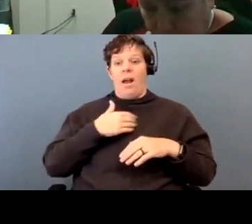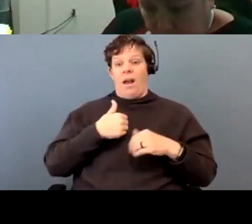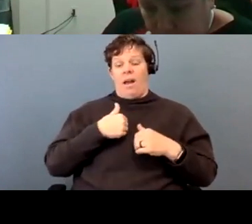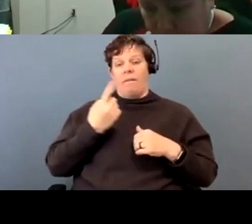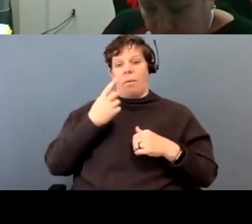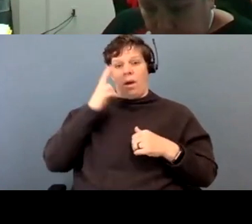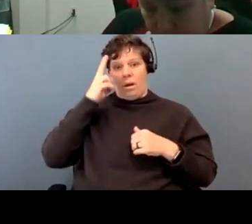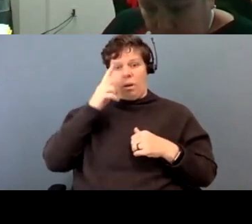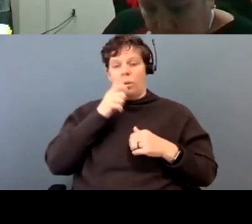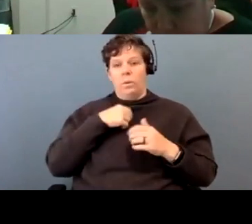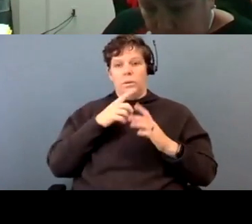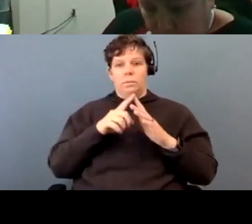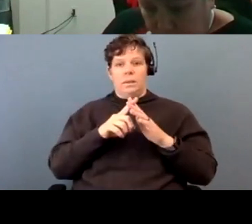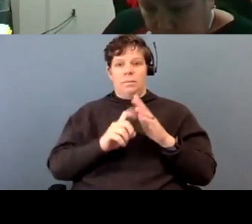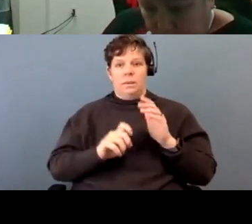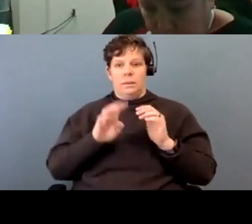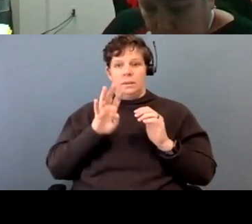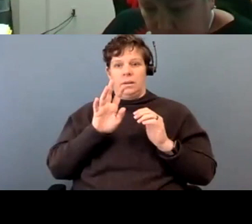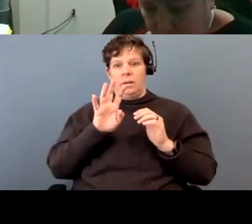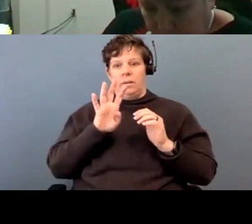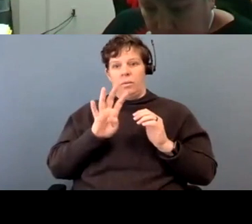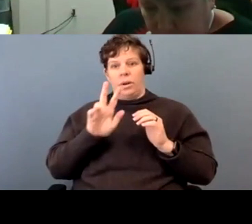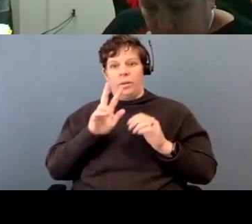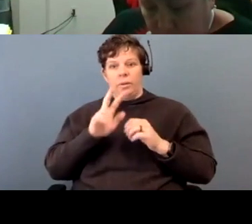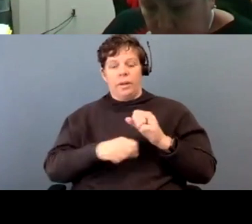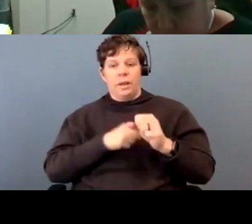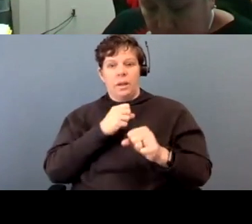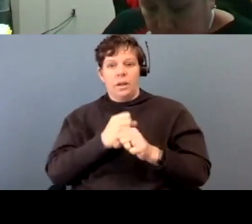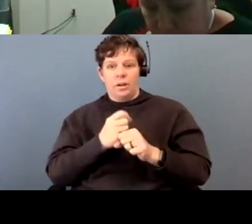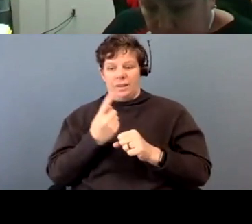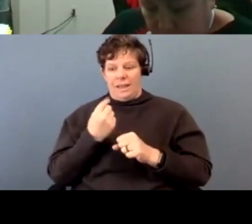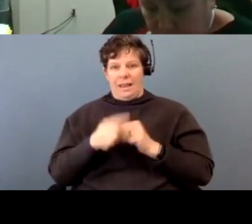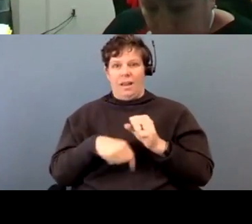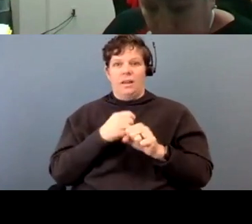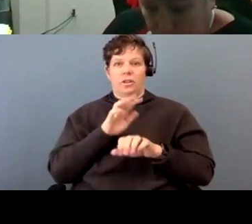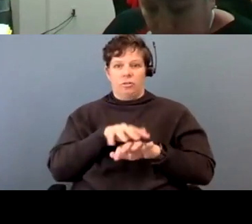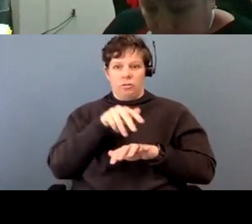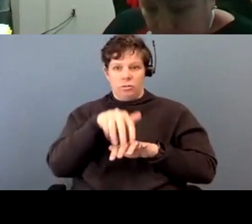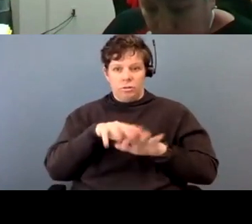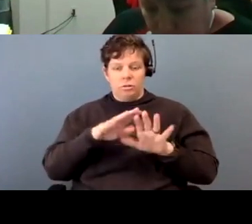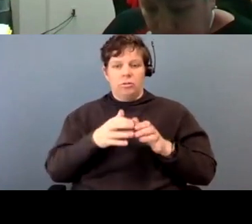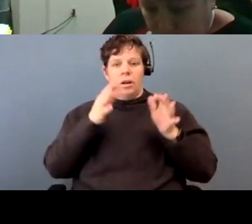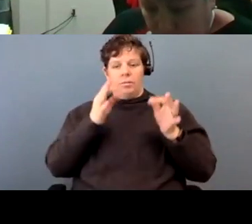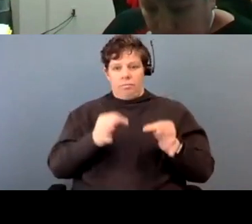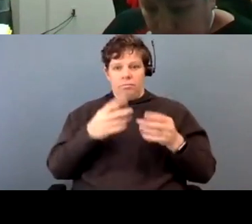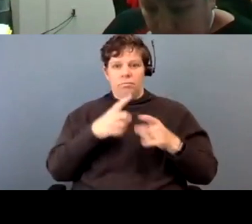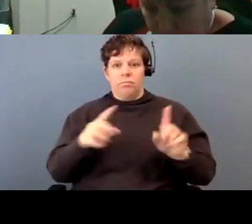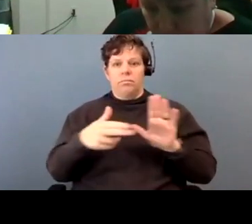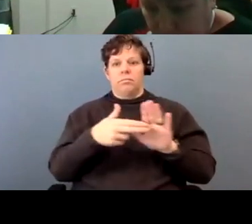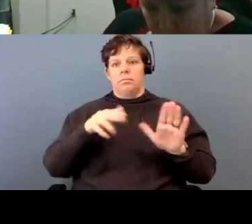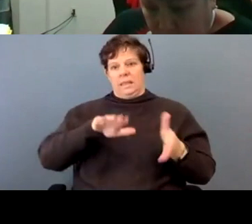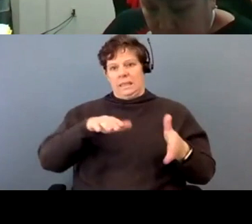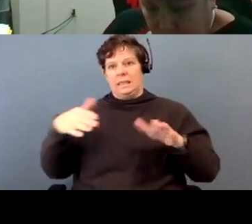and, um, with no body, you know? And so it gets really emotionally